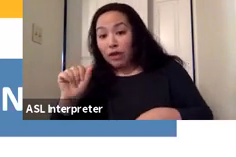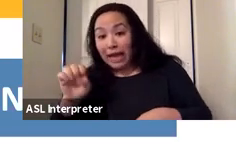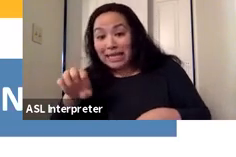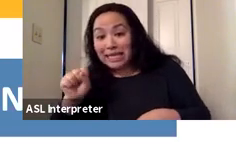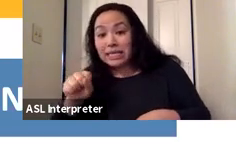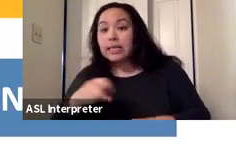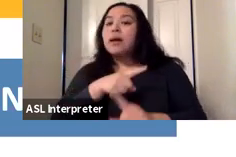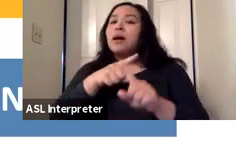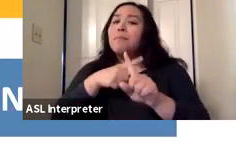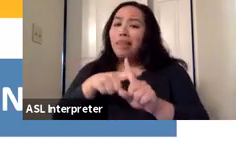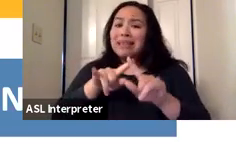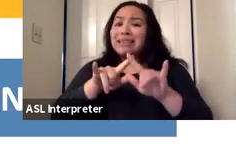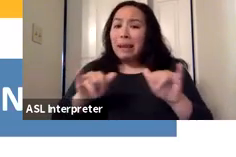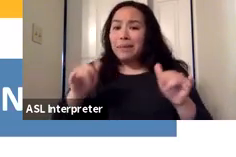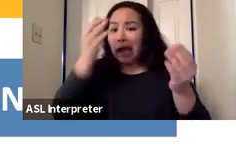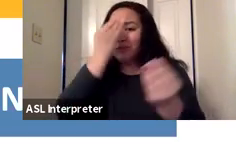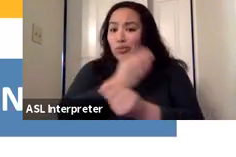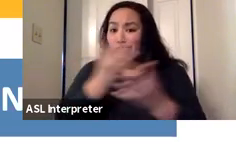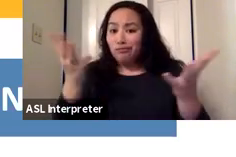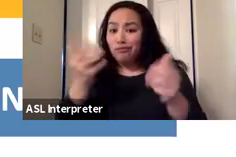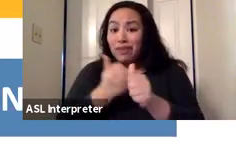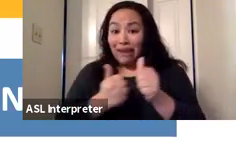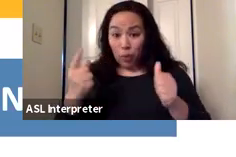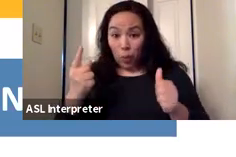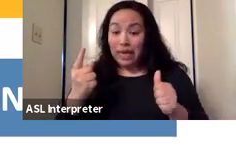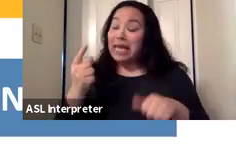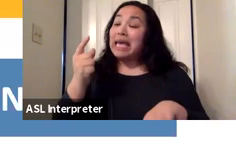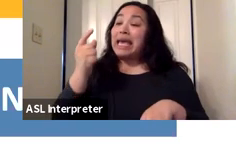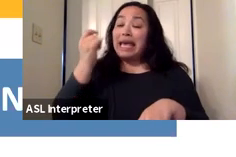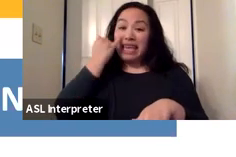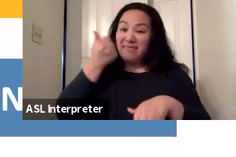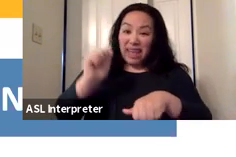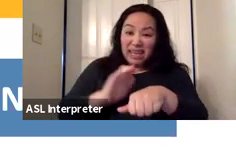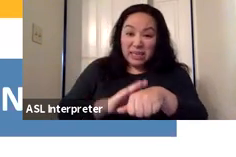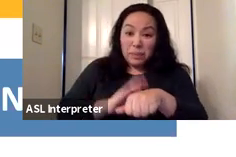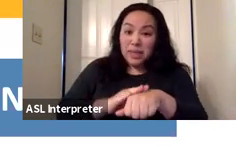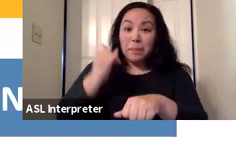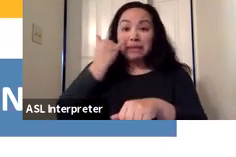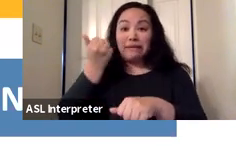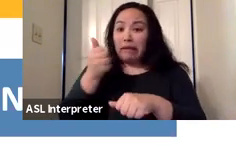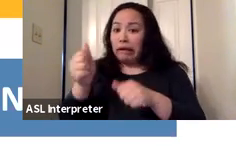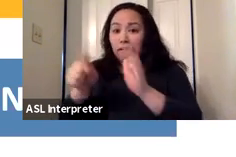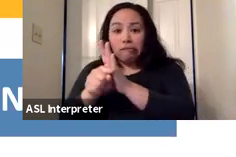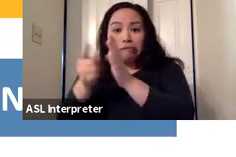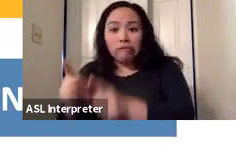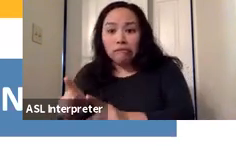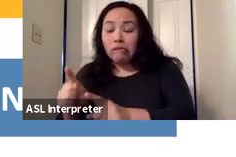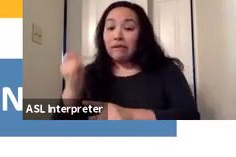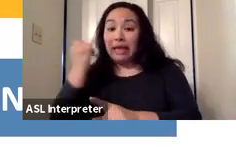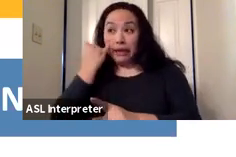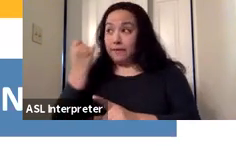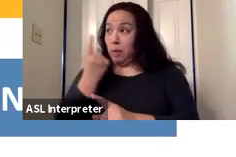on notice so that if any of the symptoms or signs of this condition were to occur